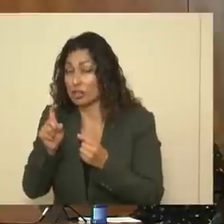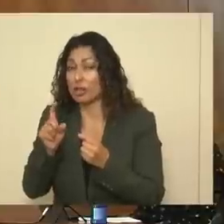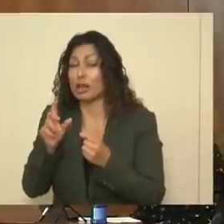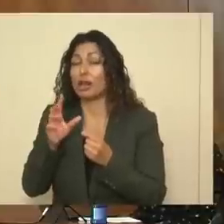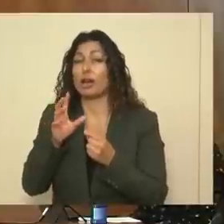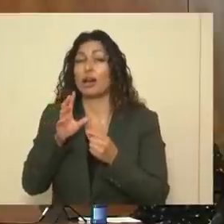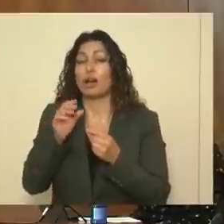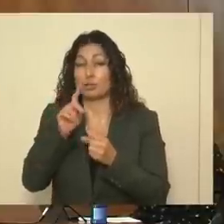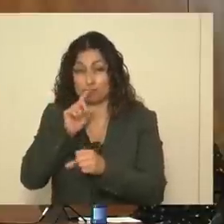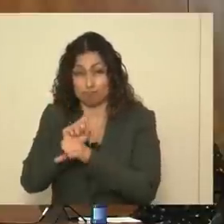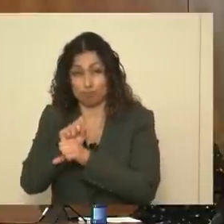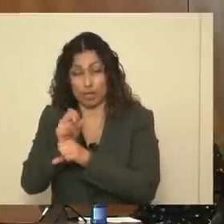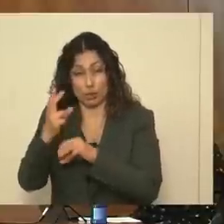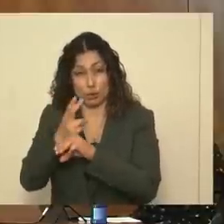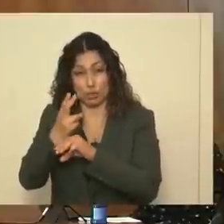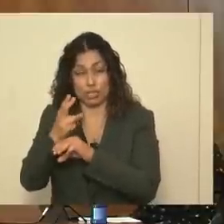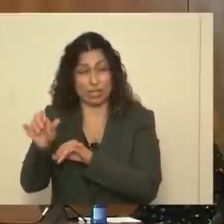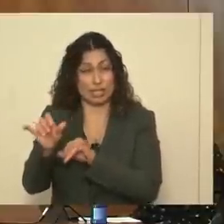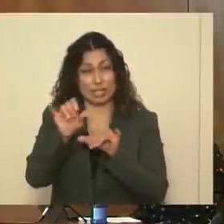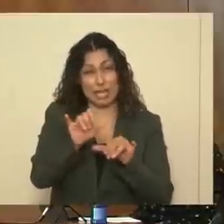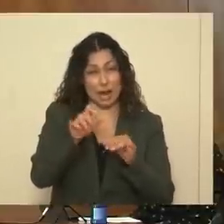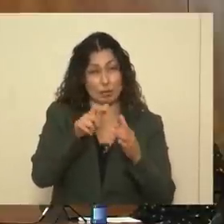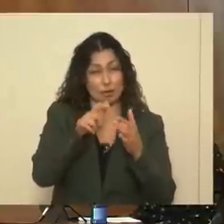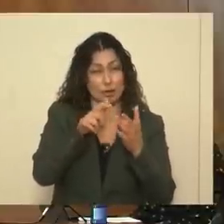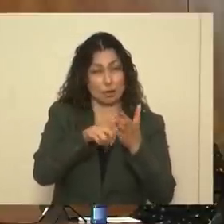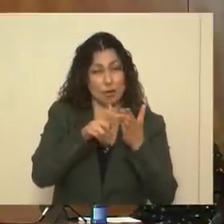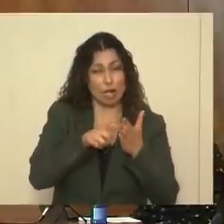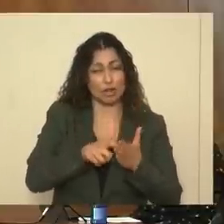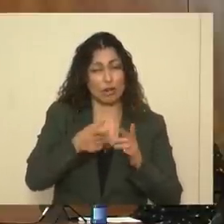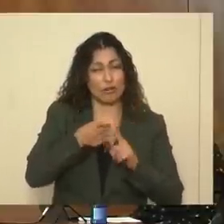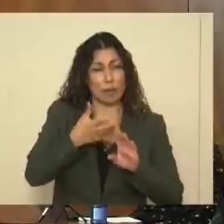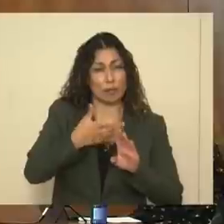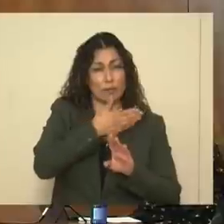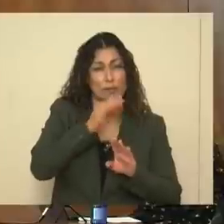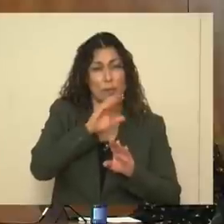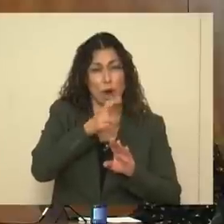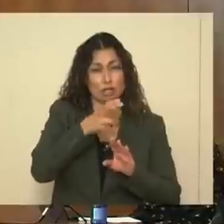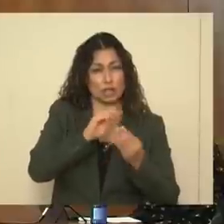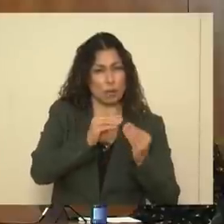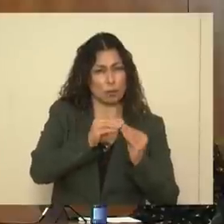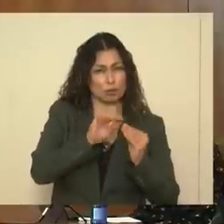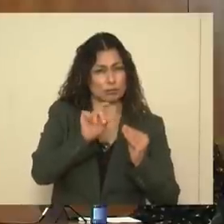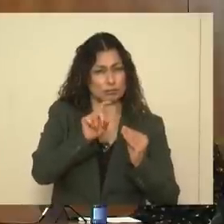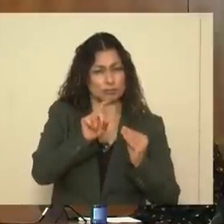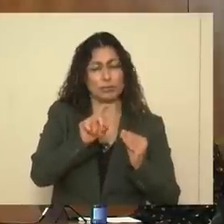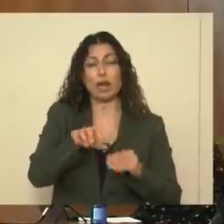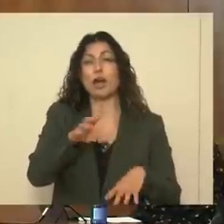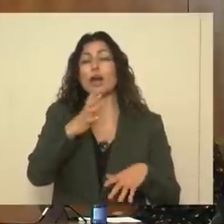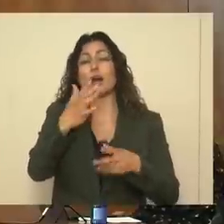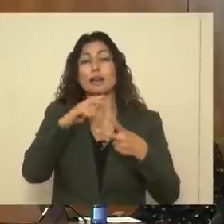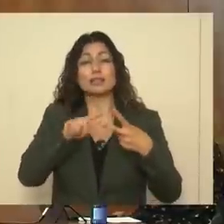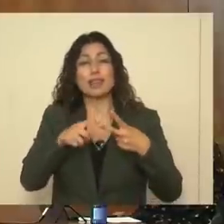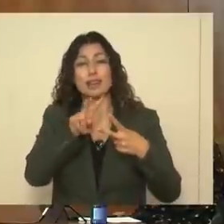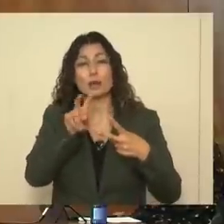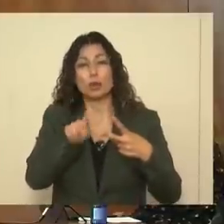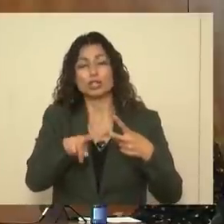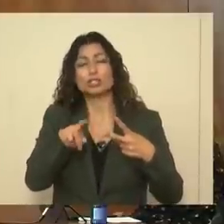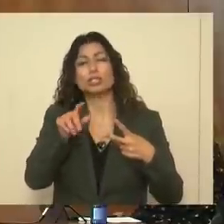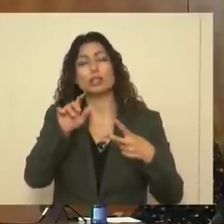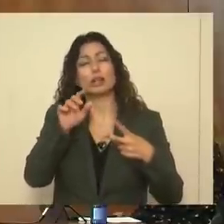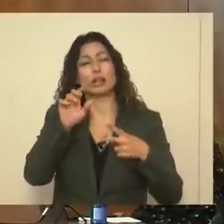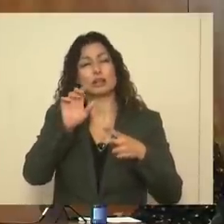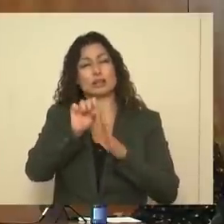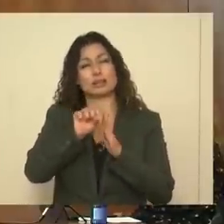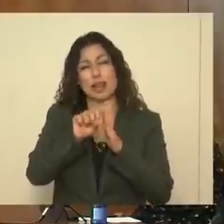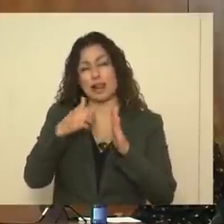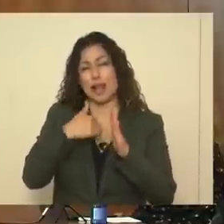in fact, are you using the same criteria from March? And then second, does the state have a working assumption about how many